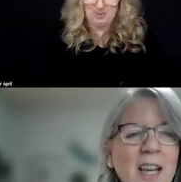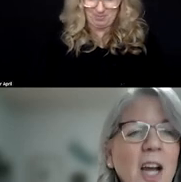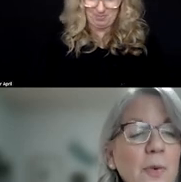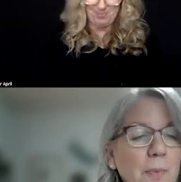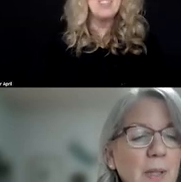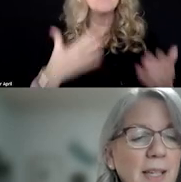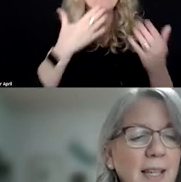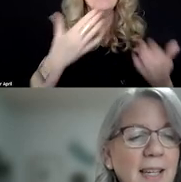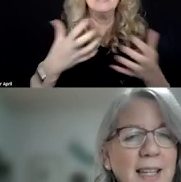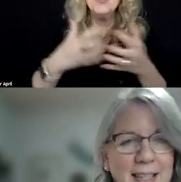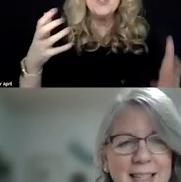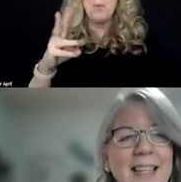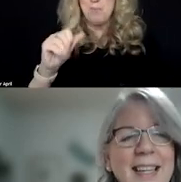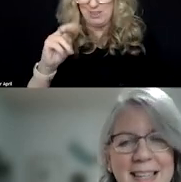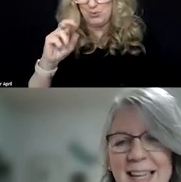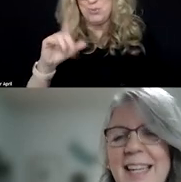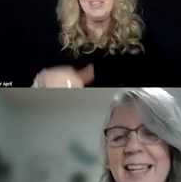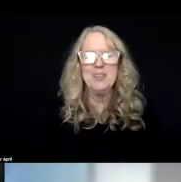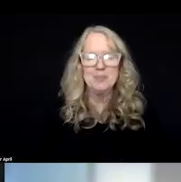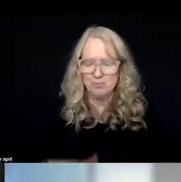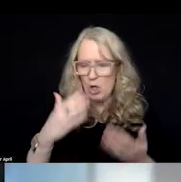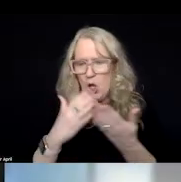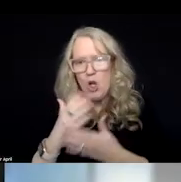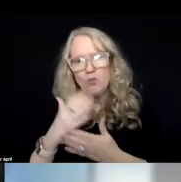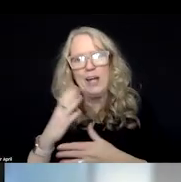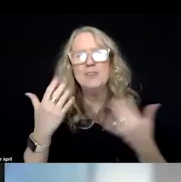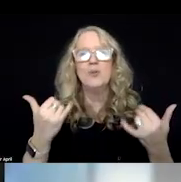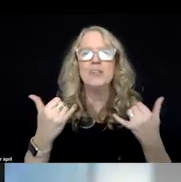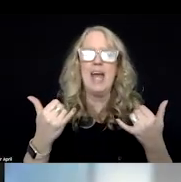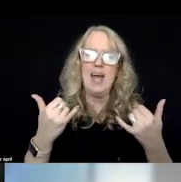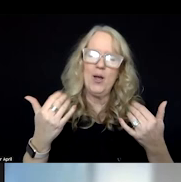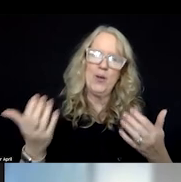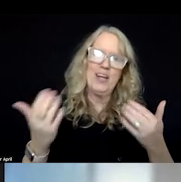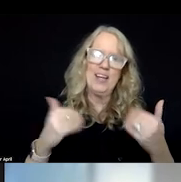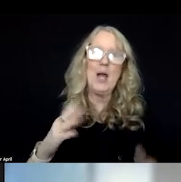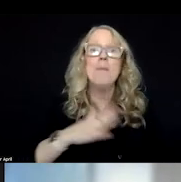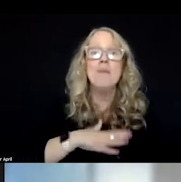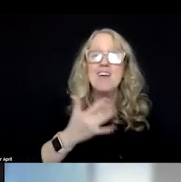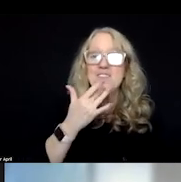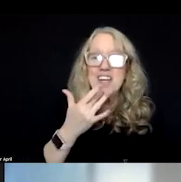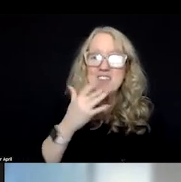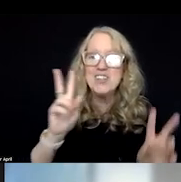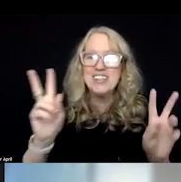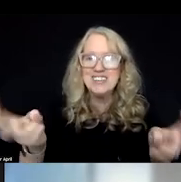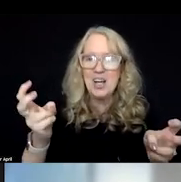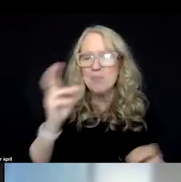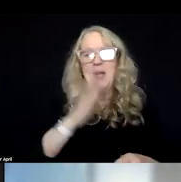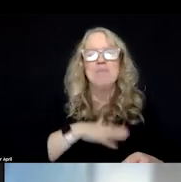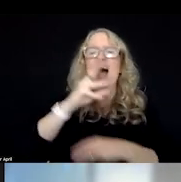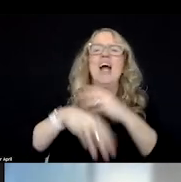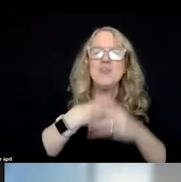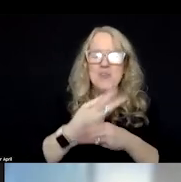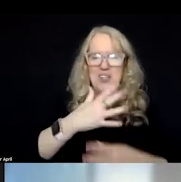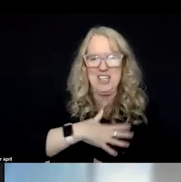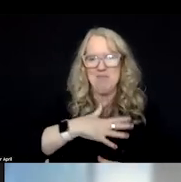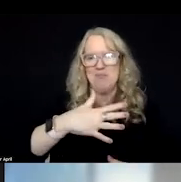Thank you so much, Wendy. All right. Now we're going to turn to my favorite topic, because this is the world I live and breathe in,